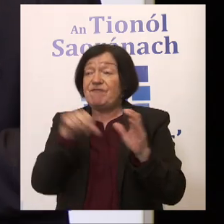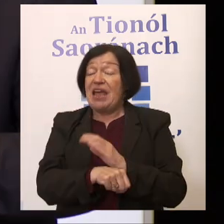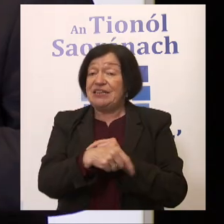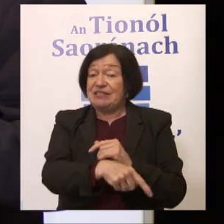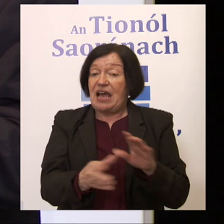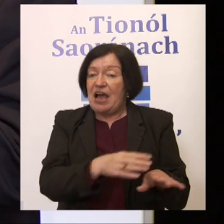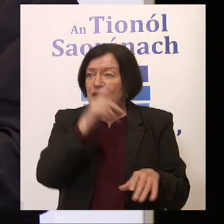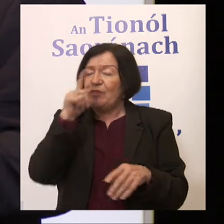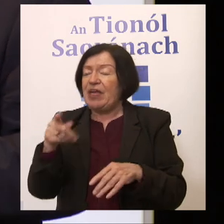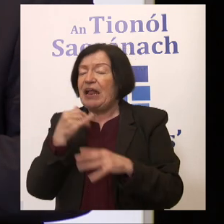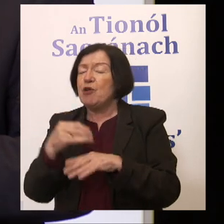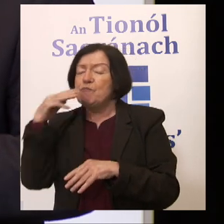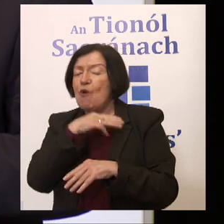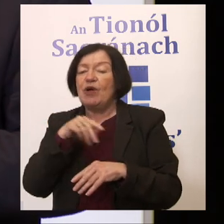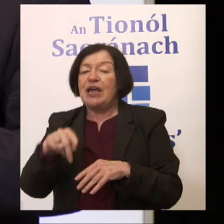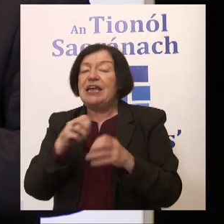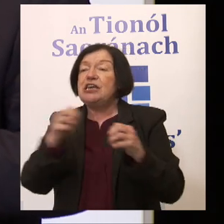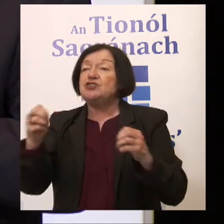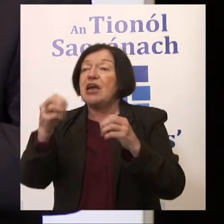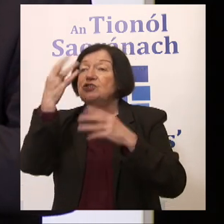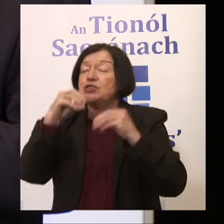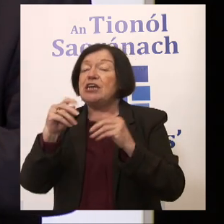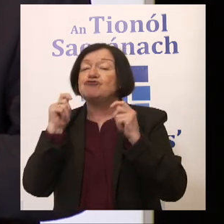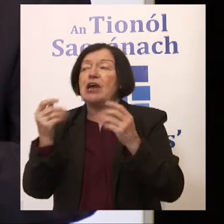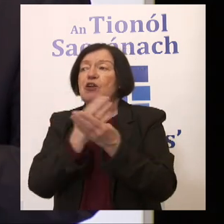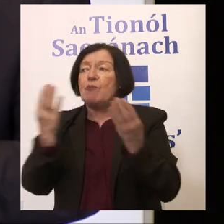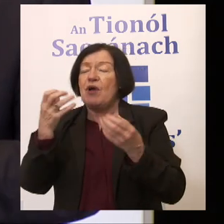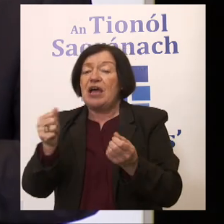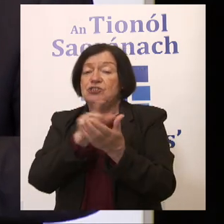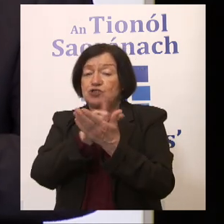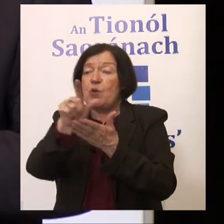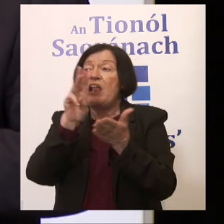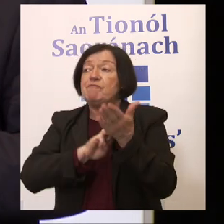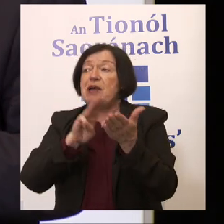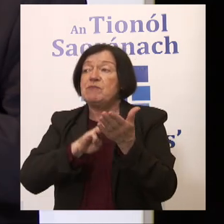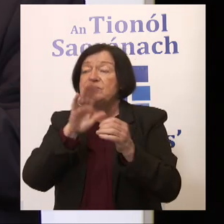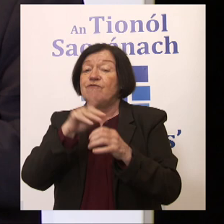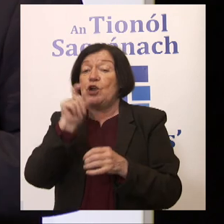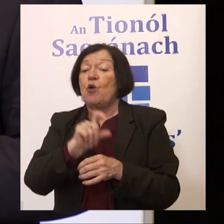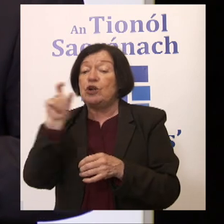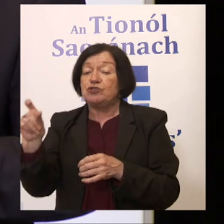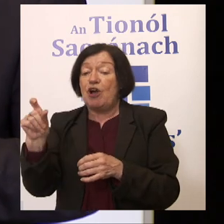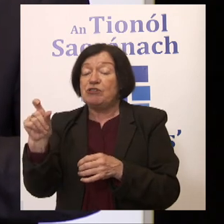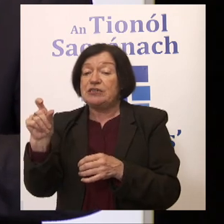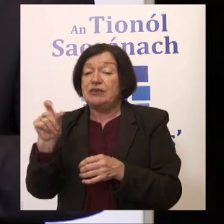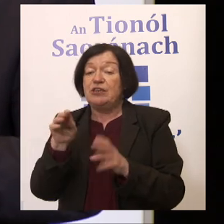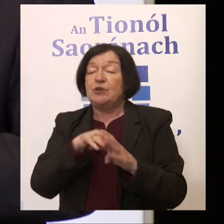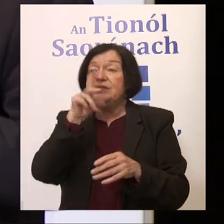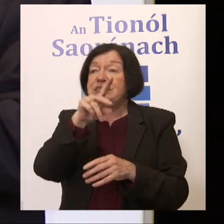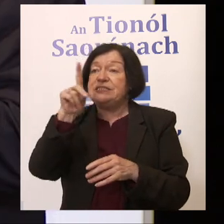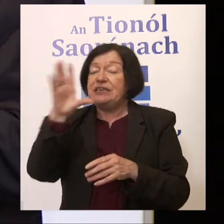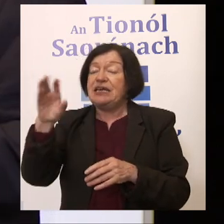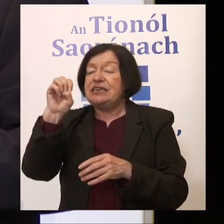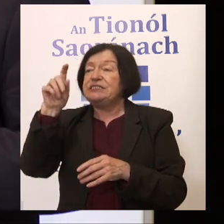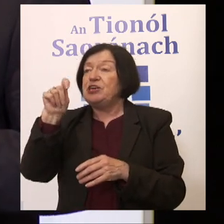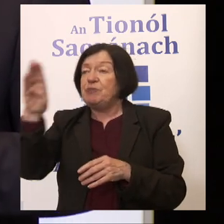significant, each of the education and training boards already has 12 members of the local authority on them. With the DDL, ETB,